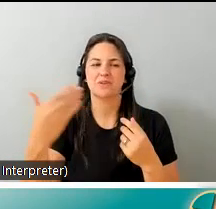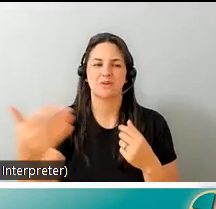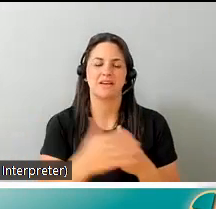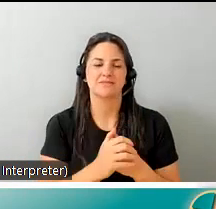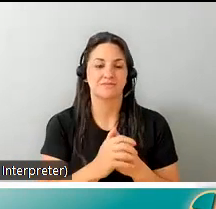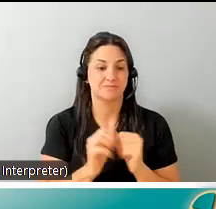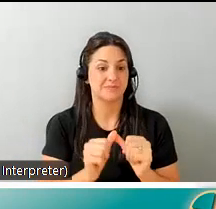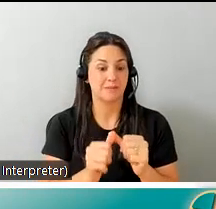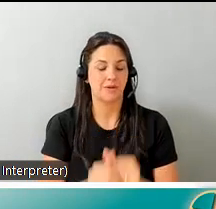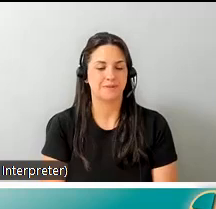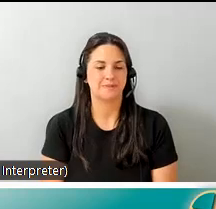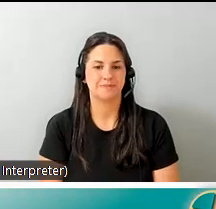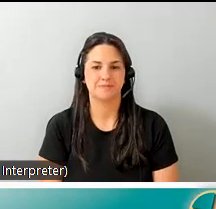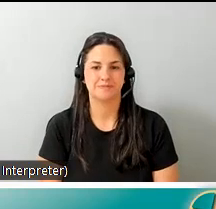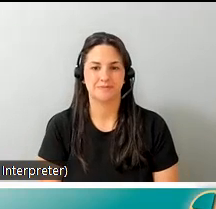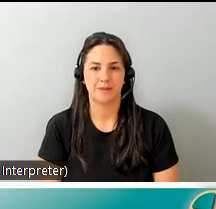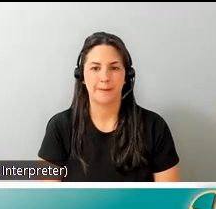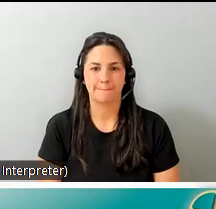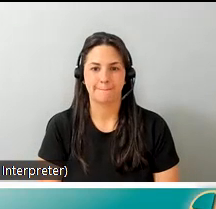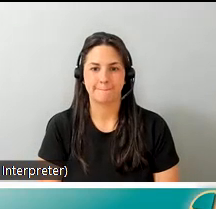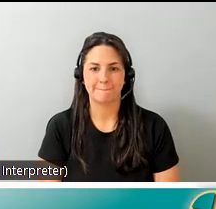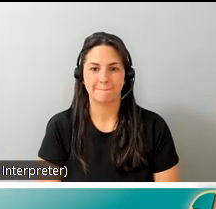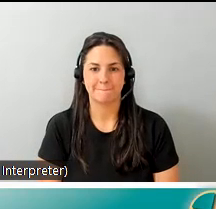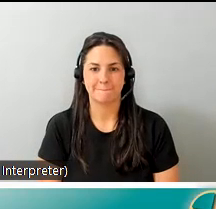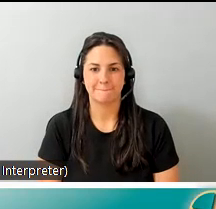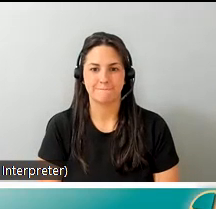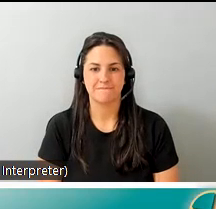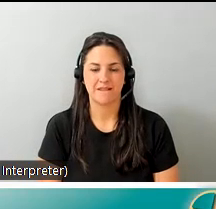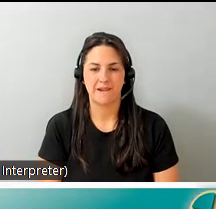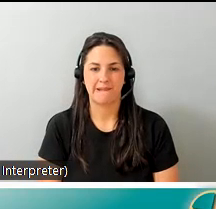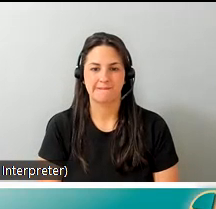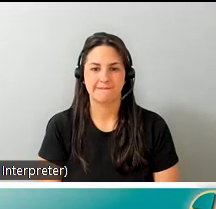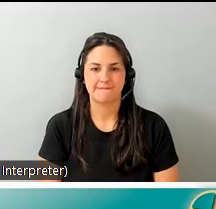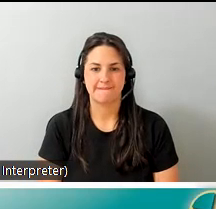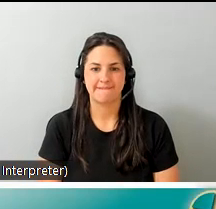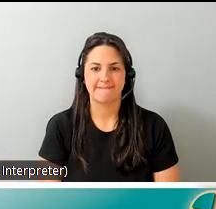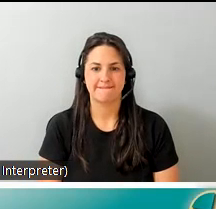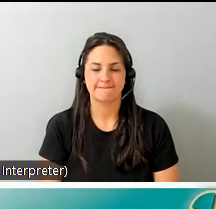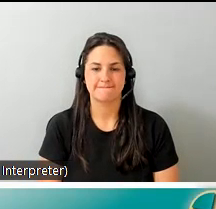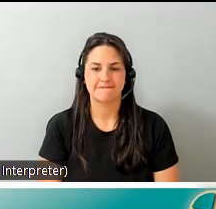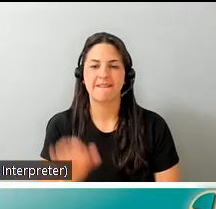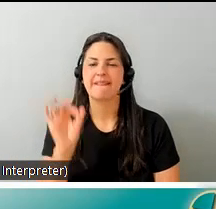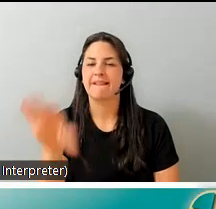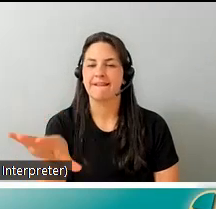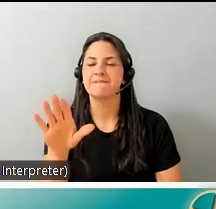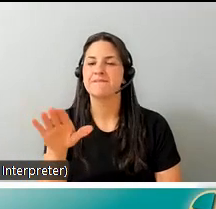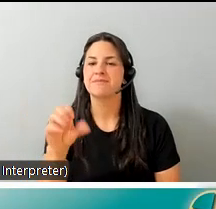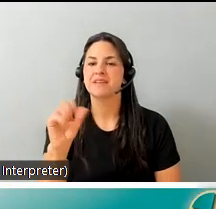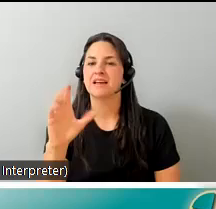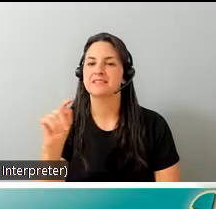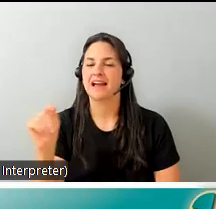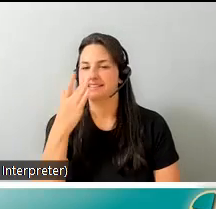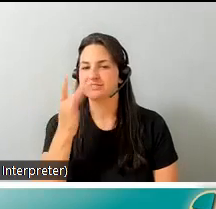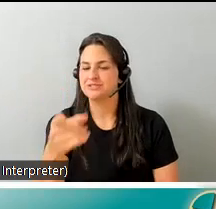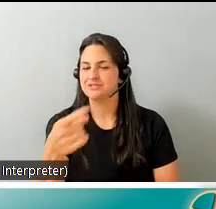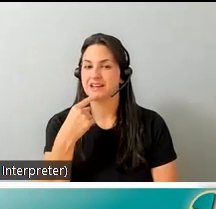keep going um and uh just to uh mention uh scott so it's interesting that you